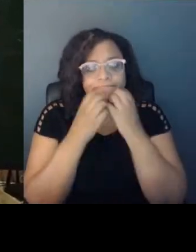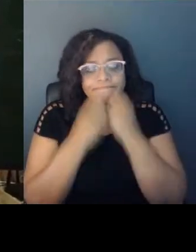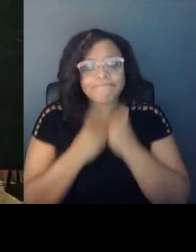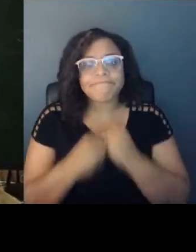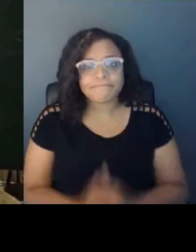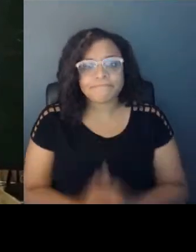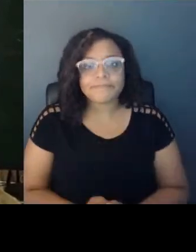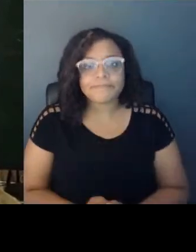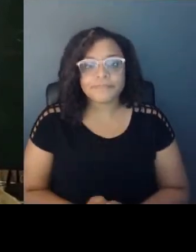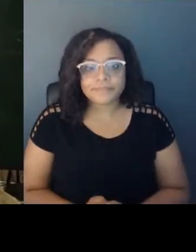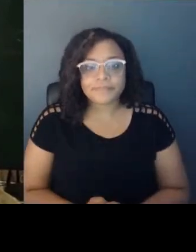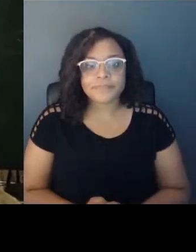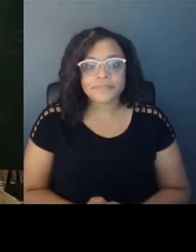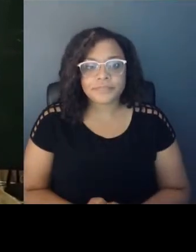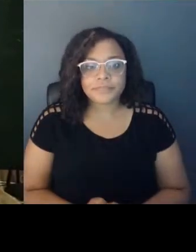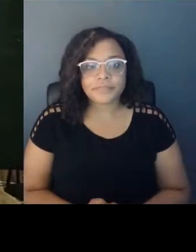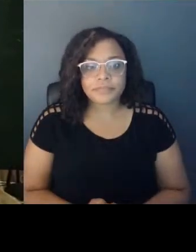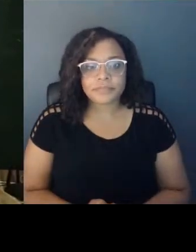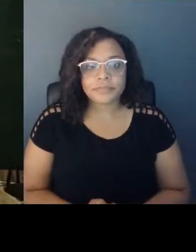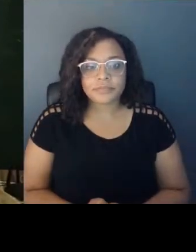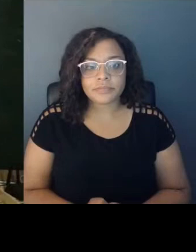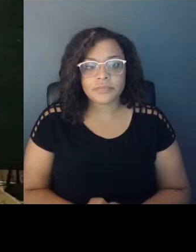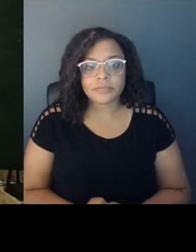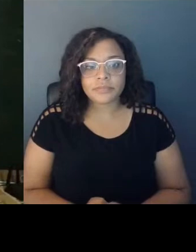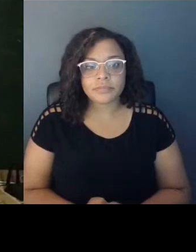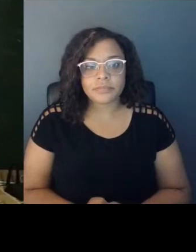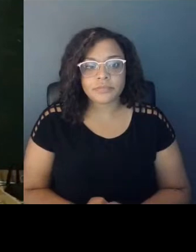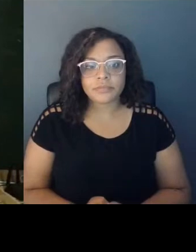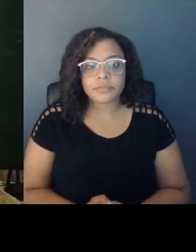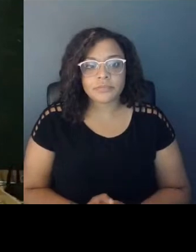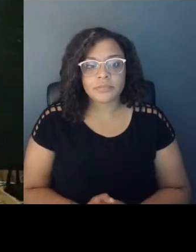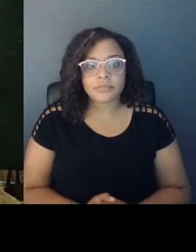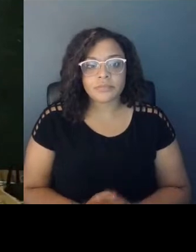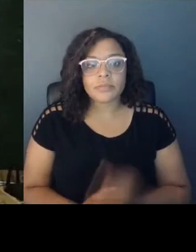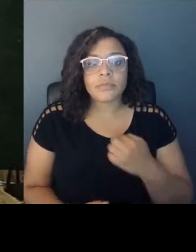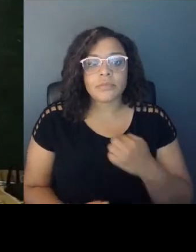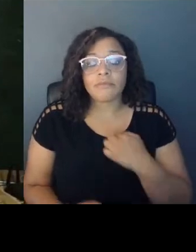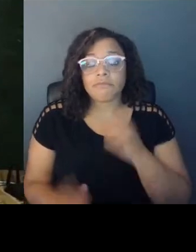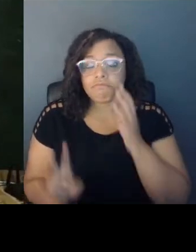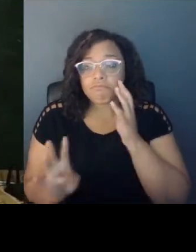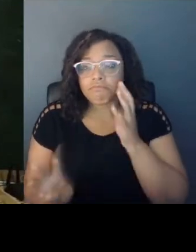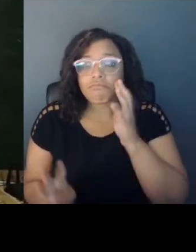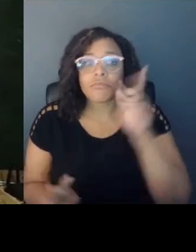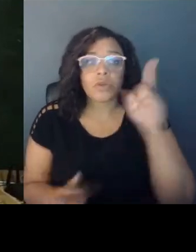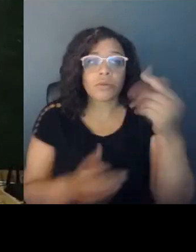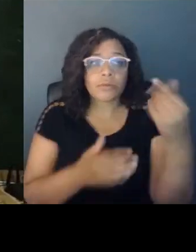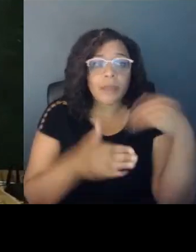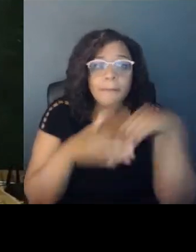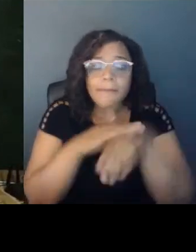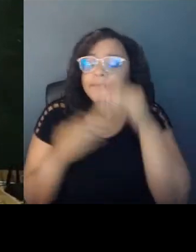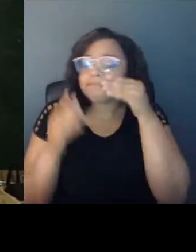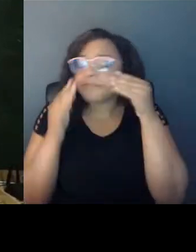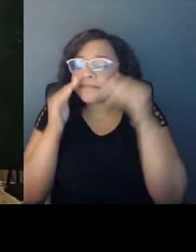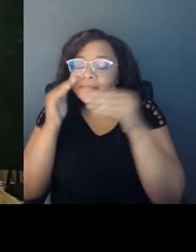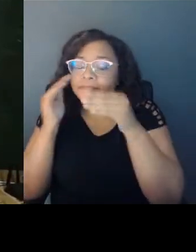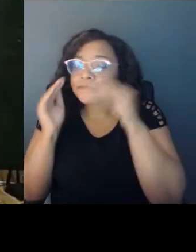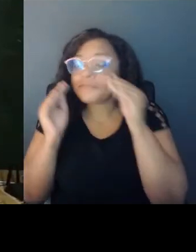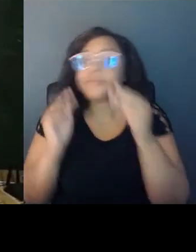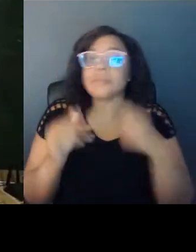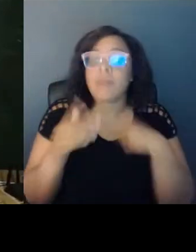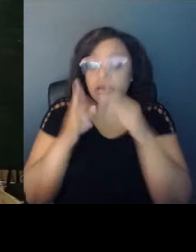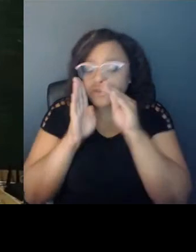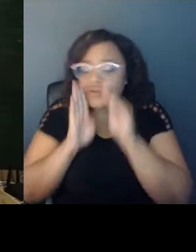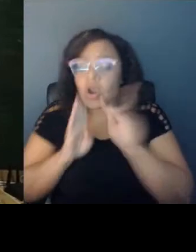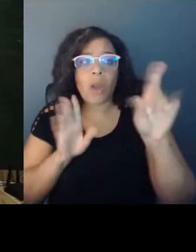You wipe away my tears, every voice of my sorrows with a